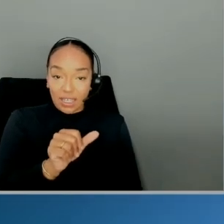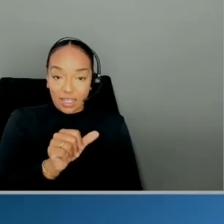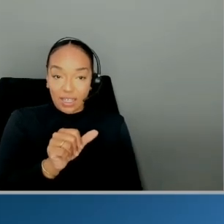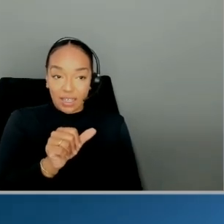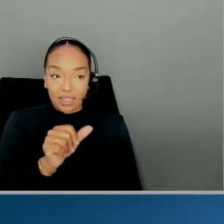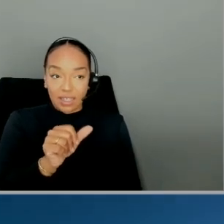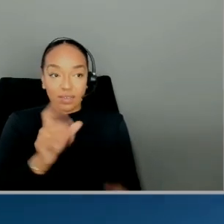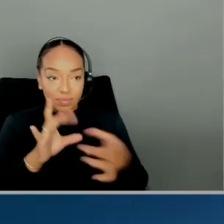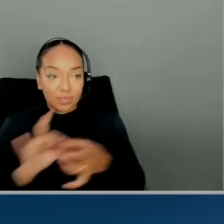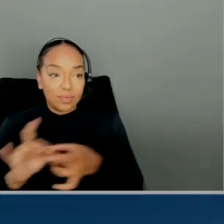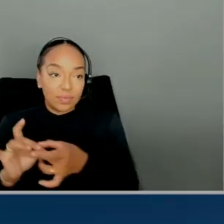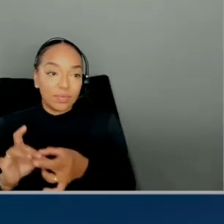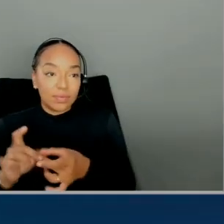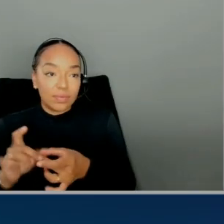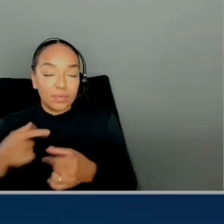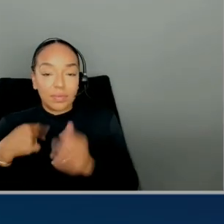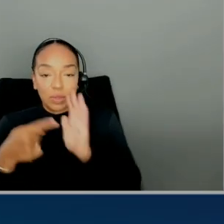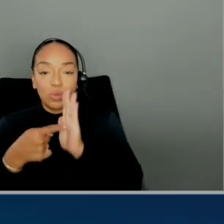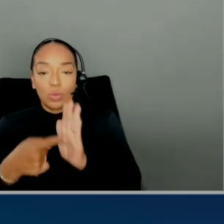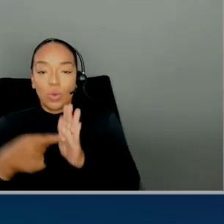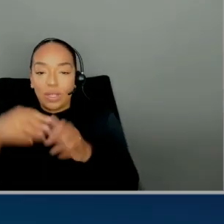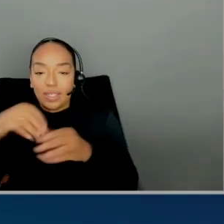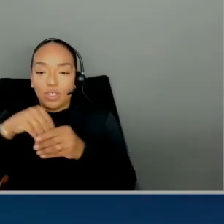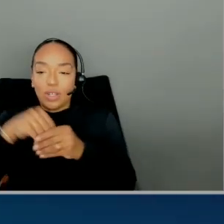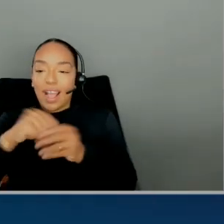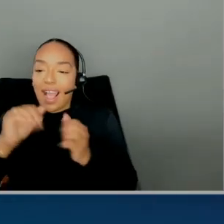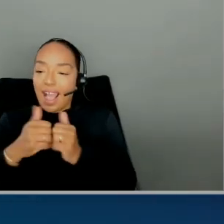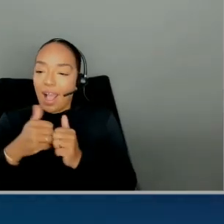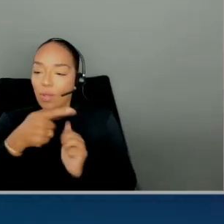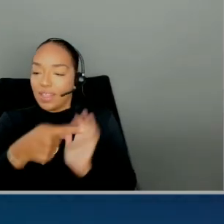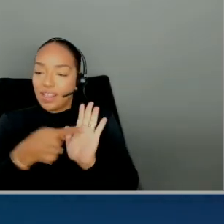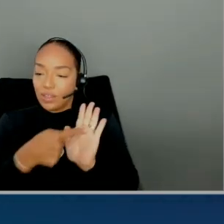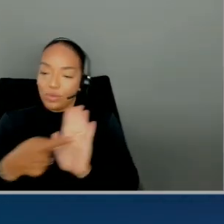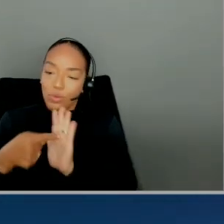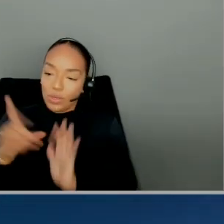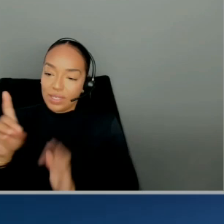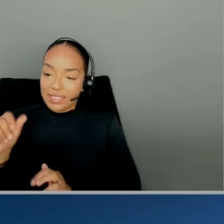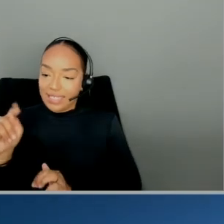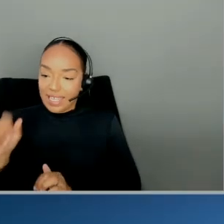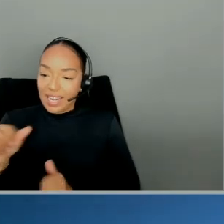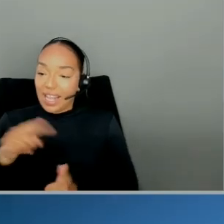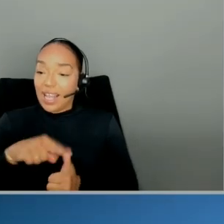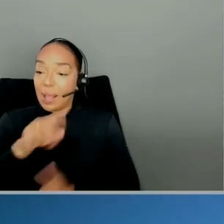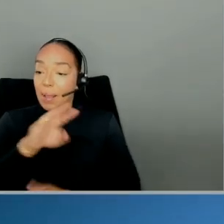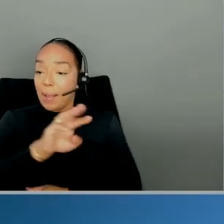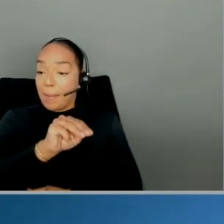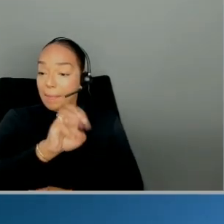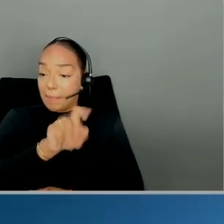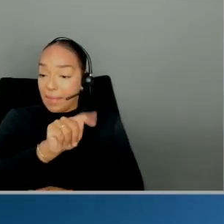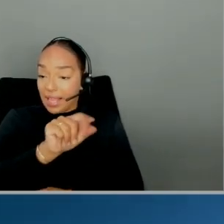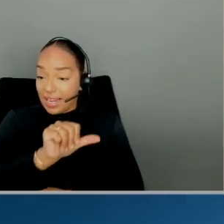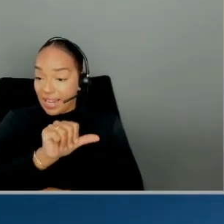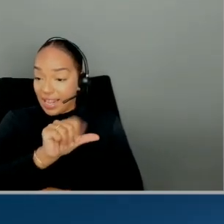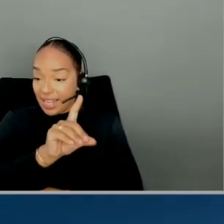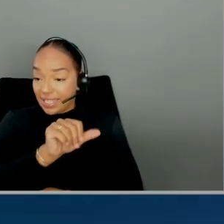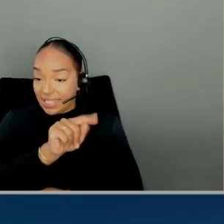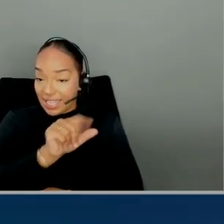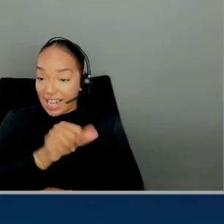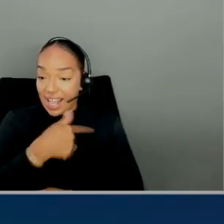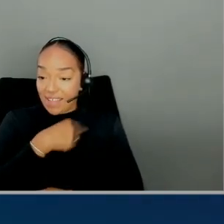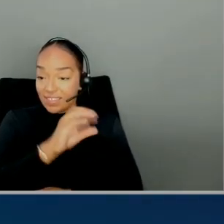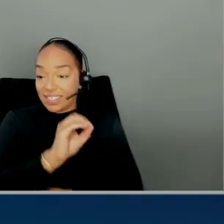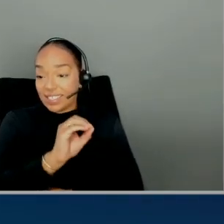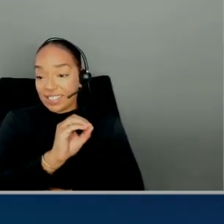So I'm just showing the internals of how the data is represented. And in the metadata, you have kind of a set of files to help